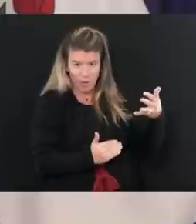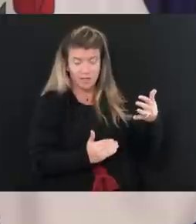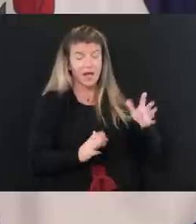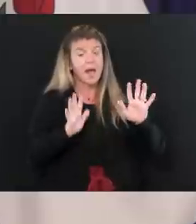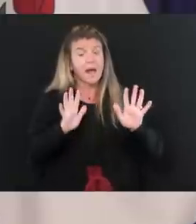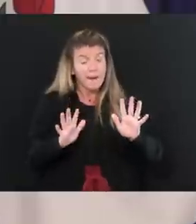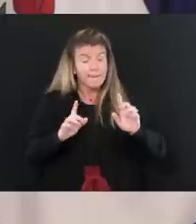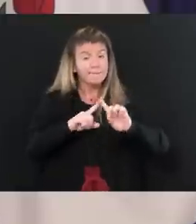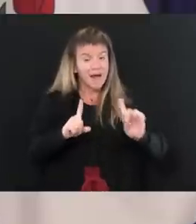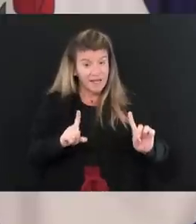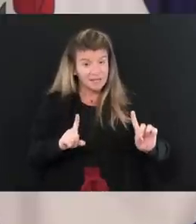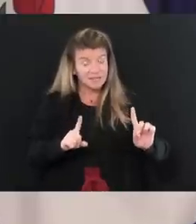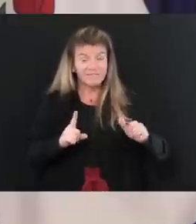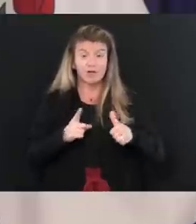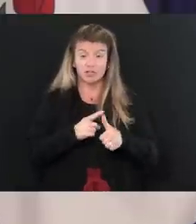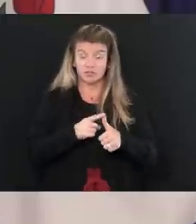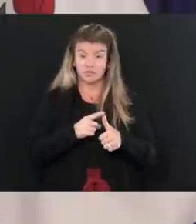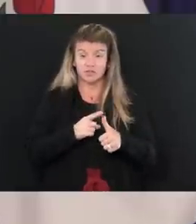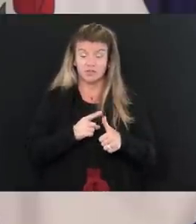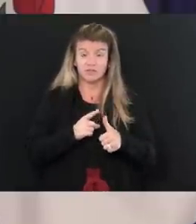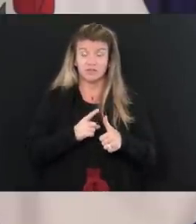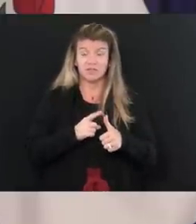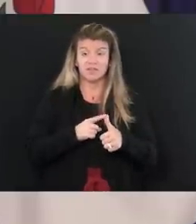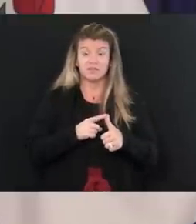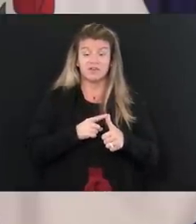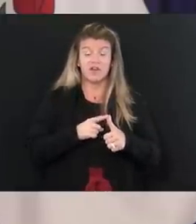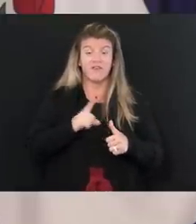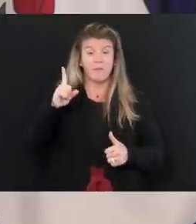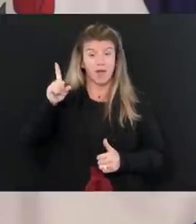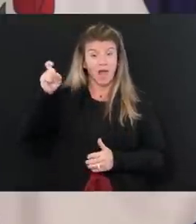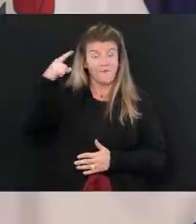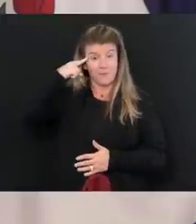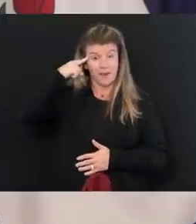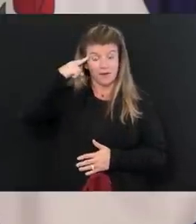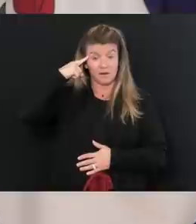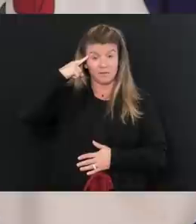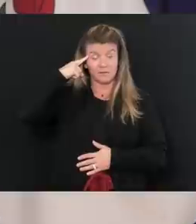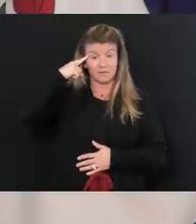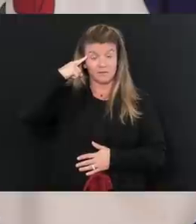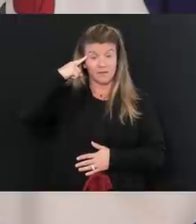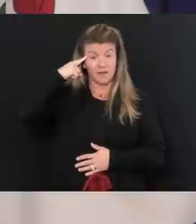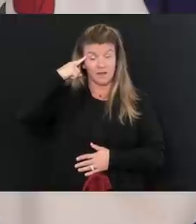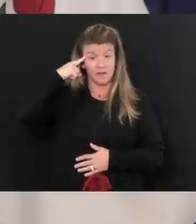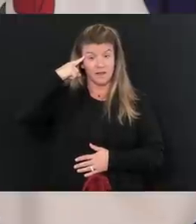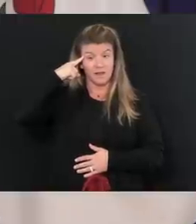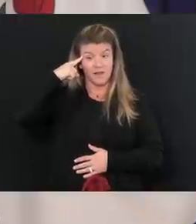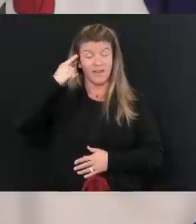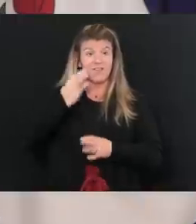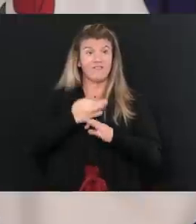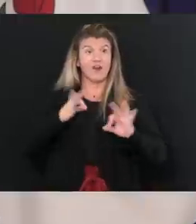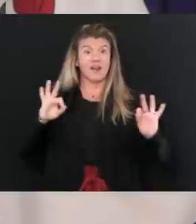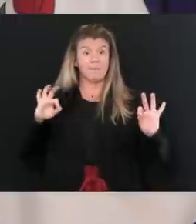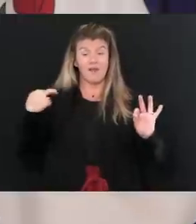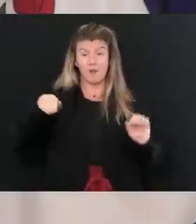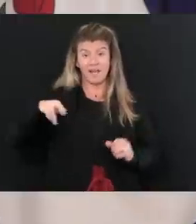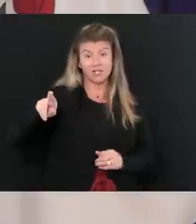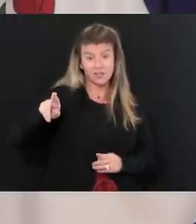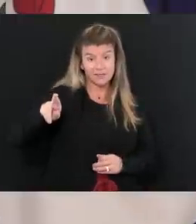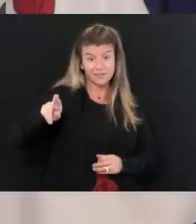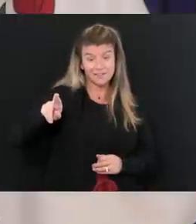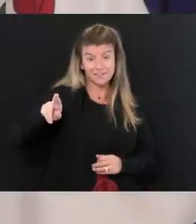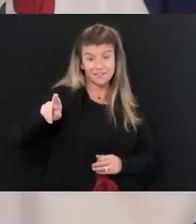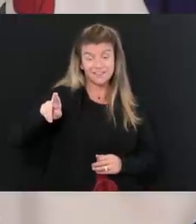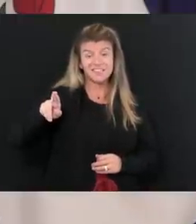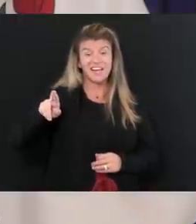the first thing is just this, from the standpoint of government, from the standpoint of freedom of religion, from the standpoint